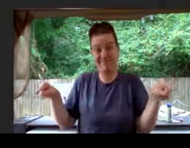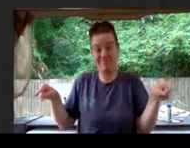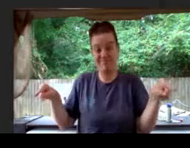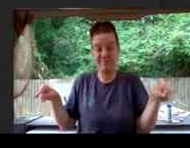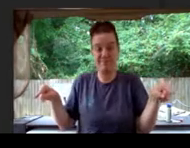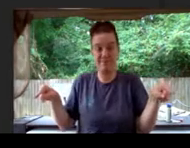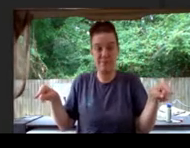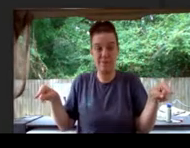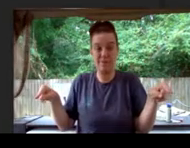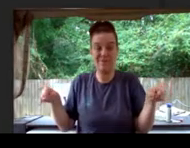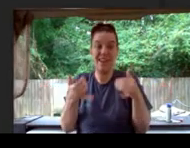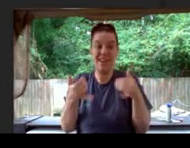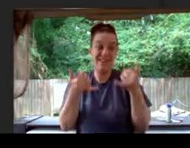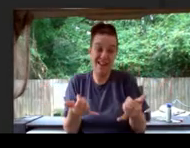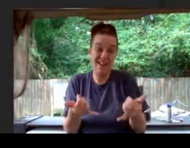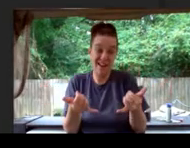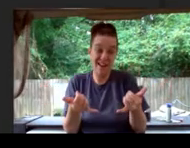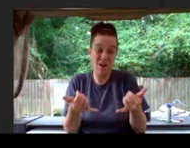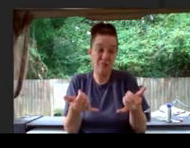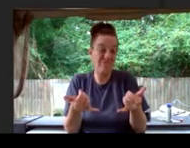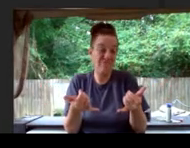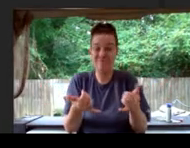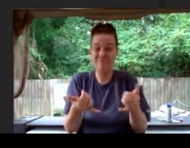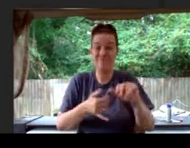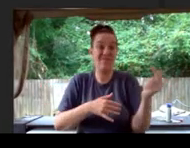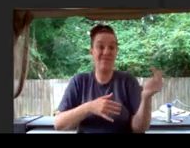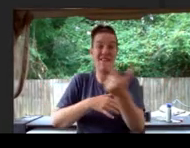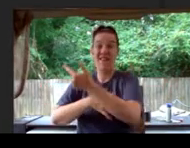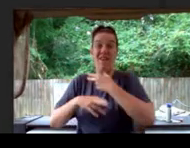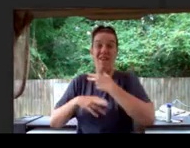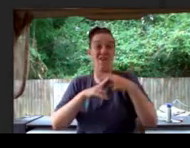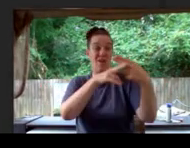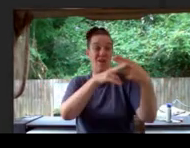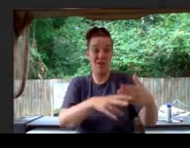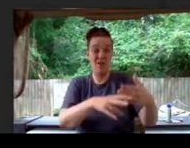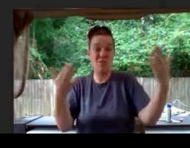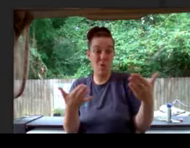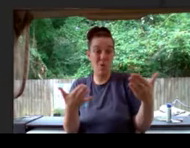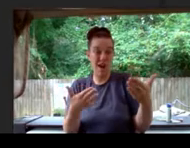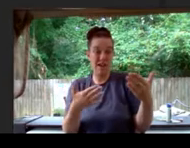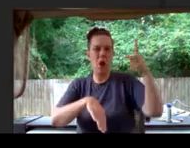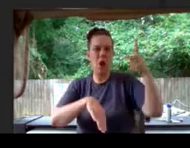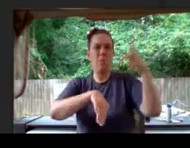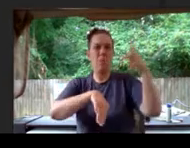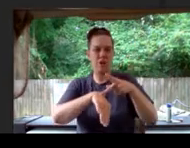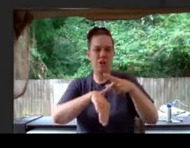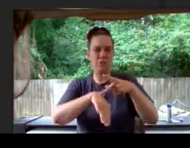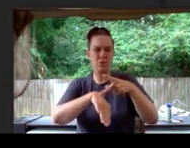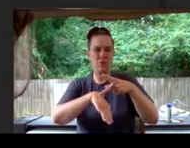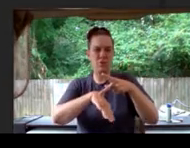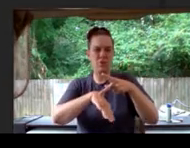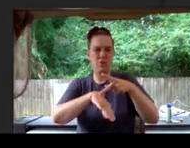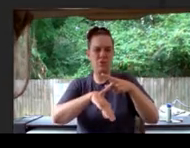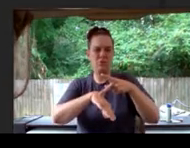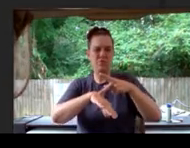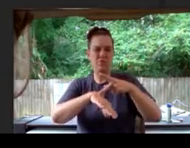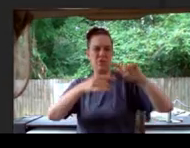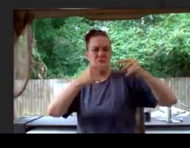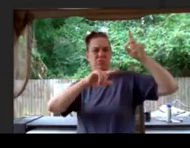Now pretty much everyone called Barkin. Principle Invincible.